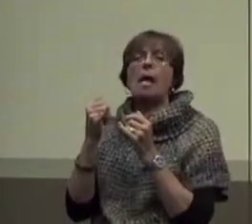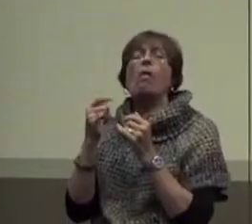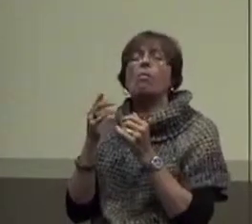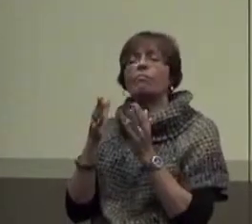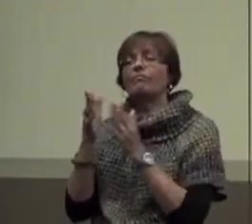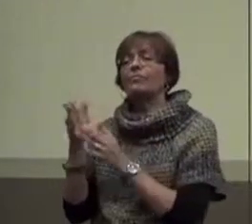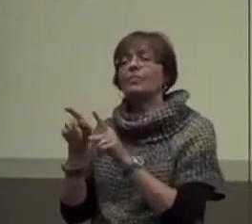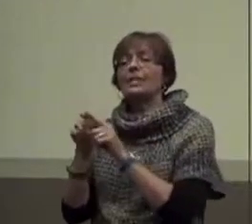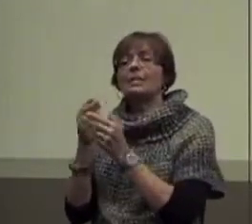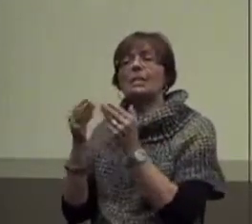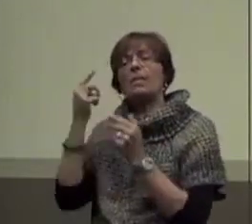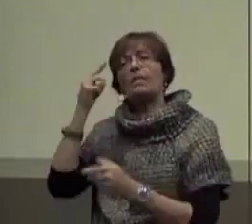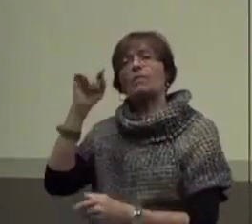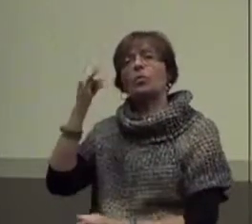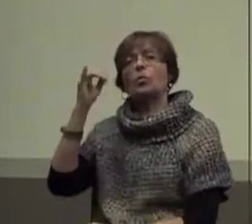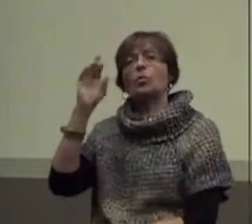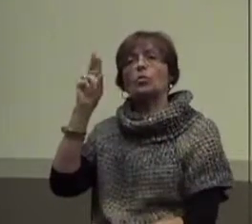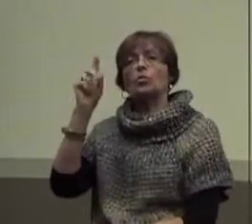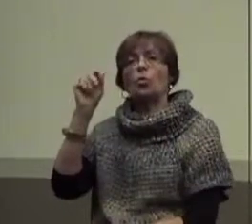for Jordan.